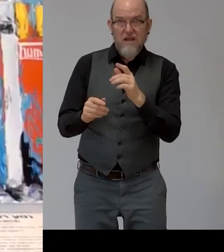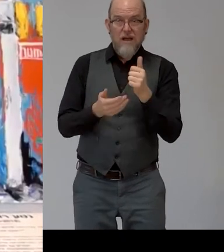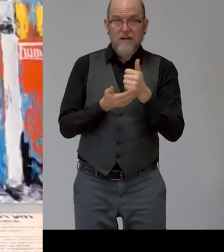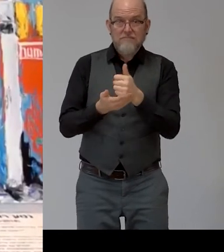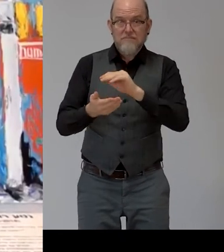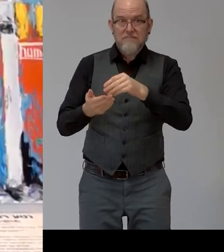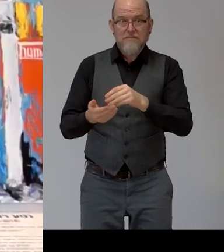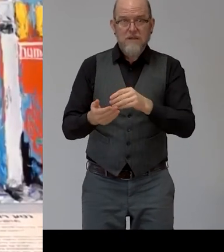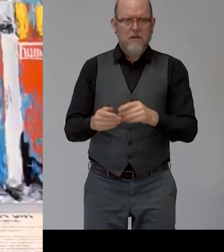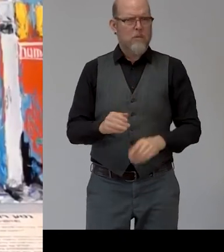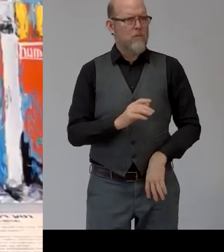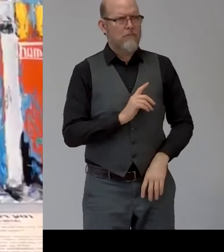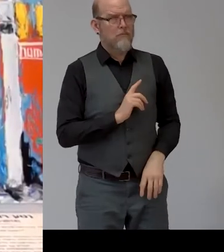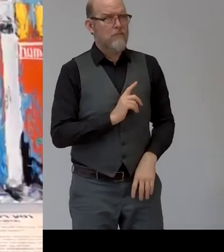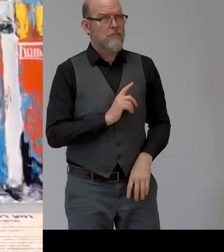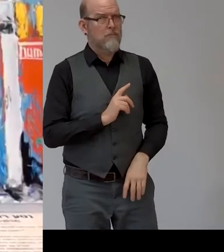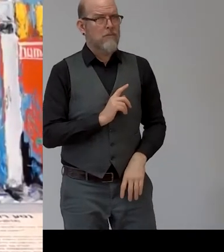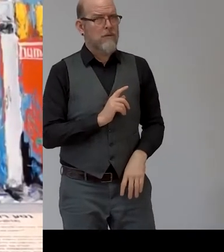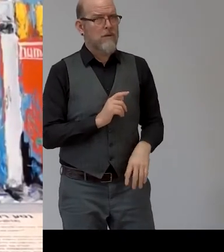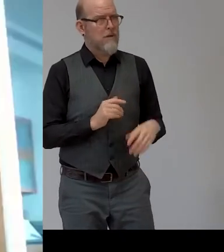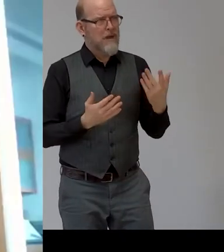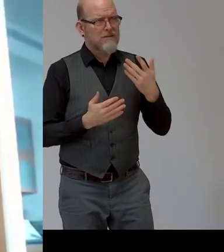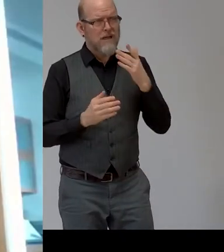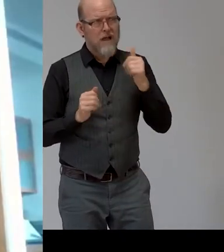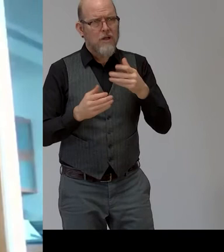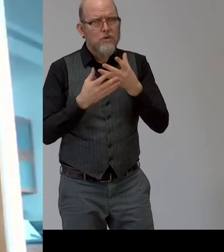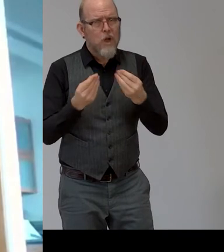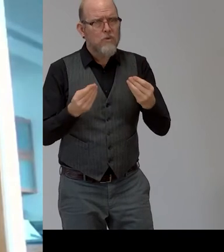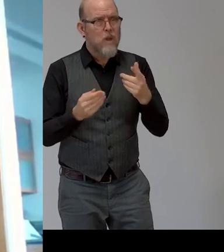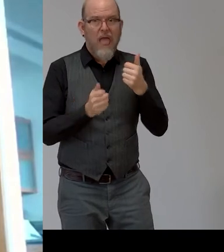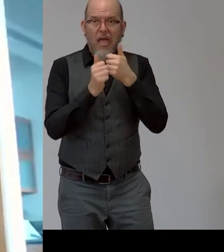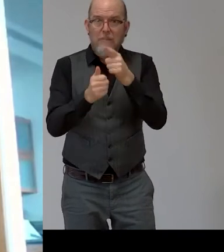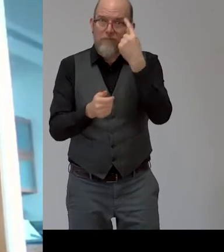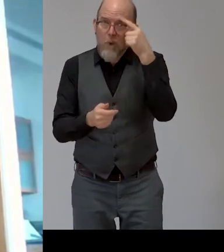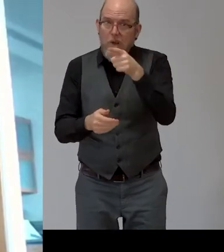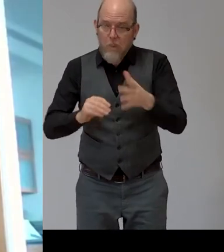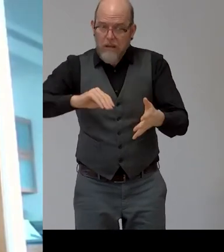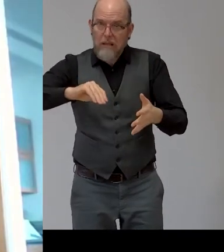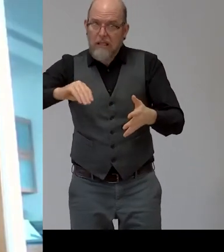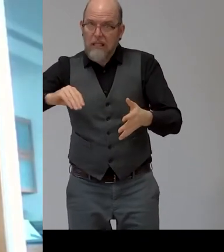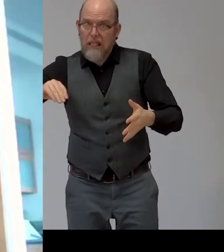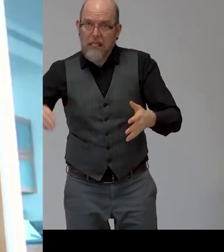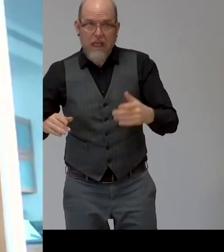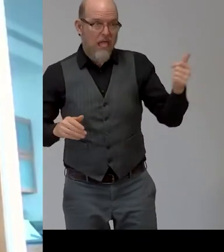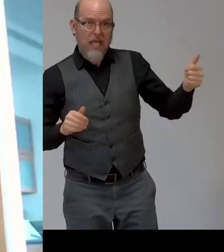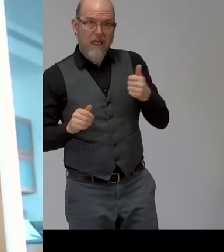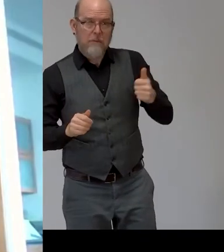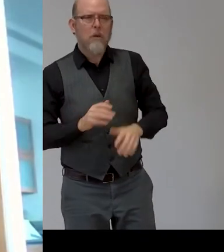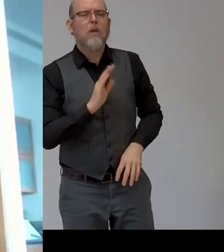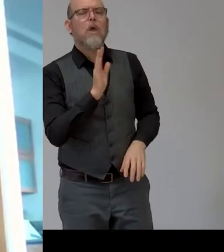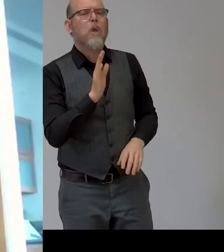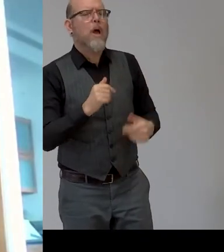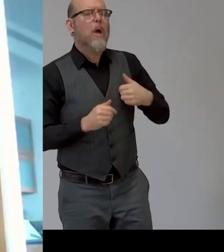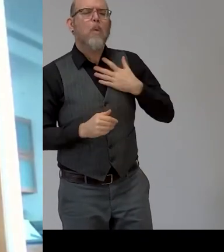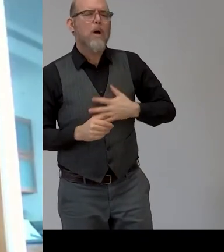best way to uh go about it uh well no i think uh first and foremost uh communication is key